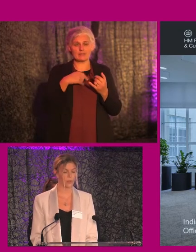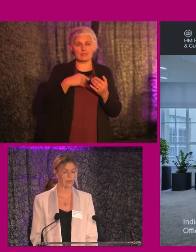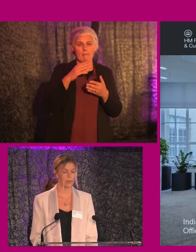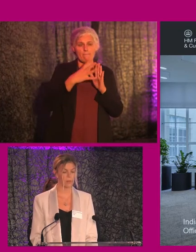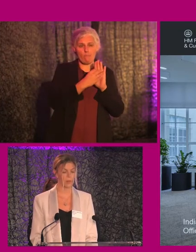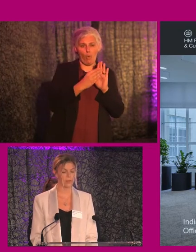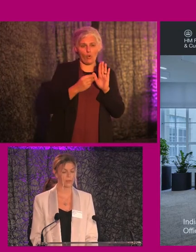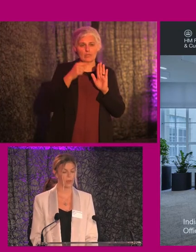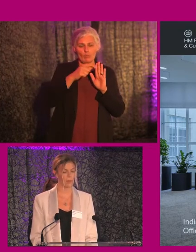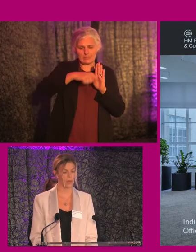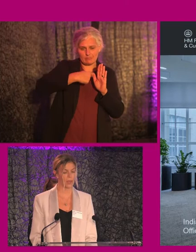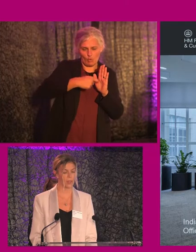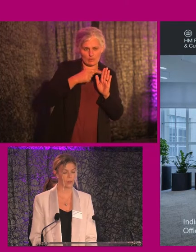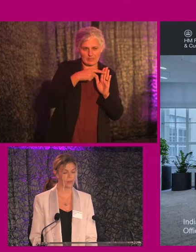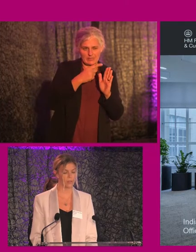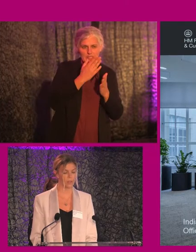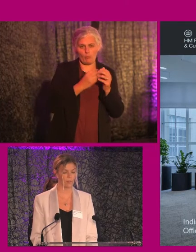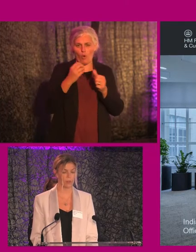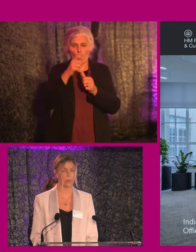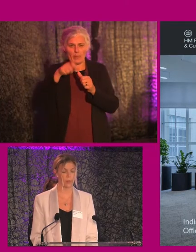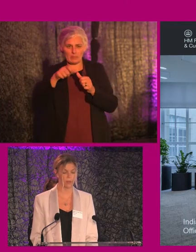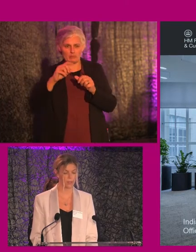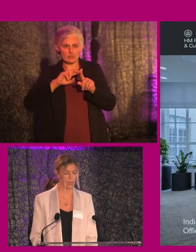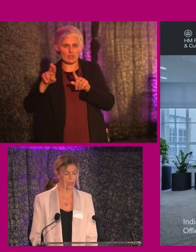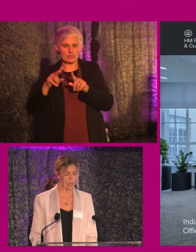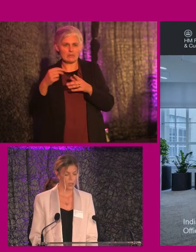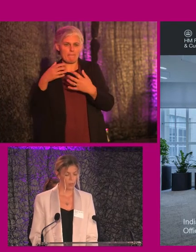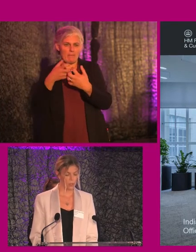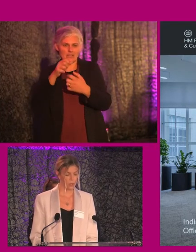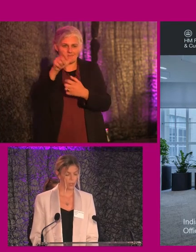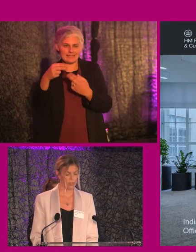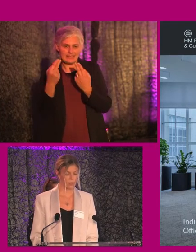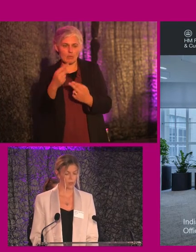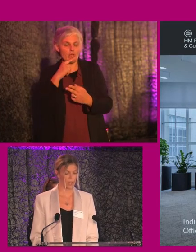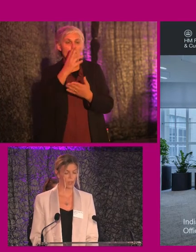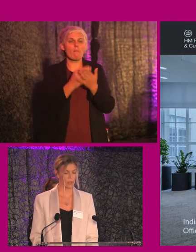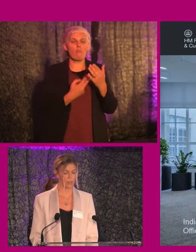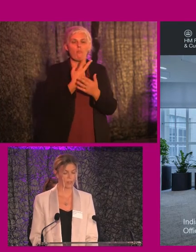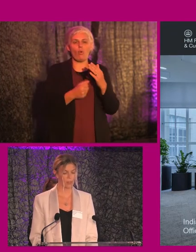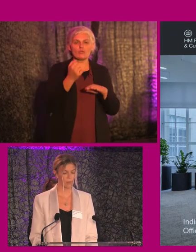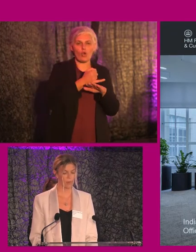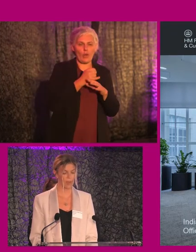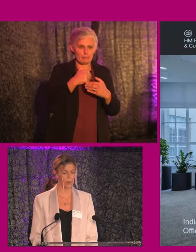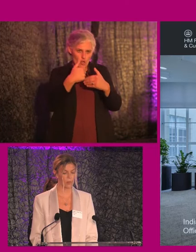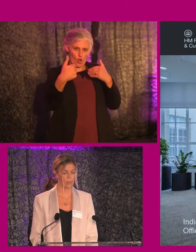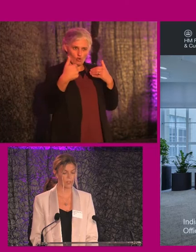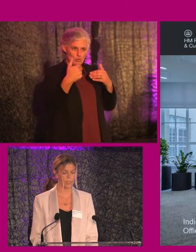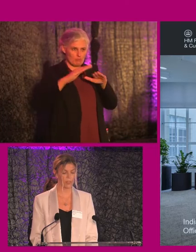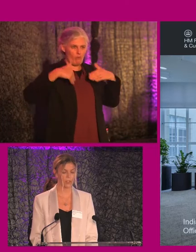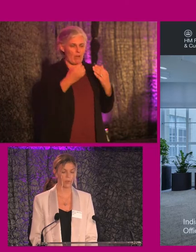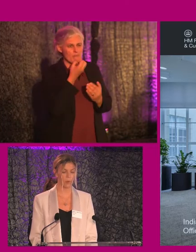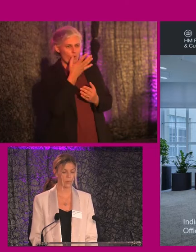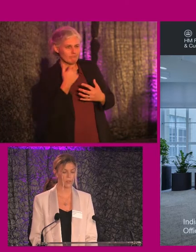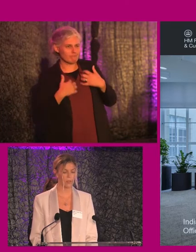one person, may be a stark, bare and lonely scene for another person. Bold colours and striking contrast can provide wonderful